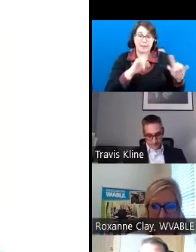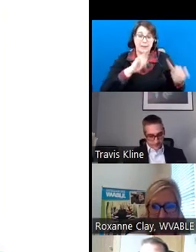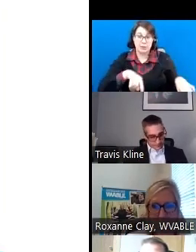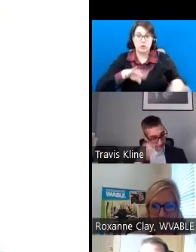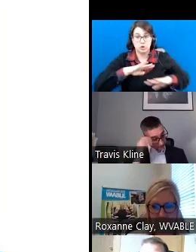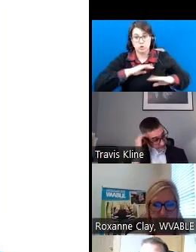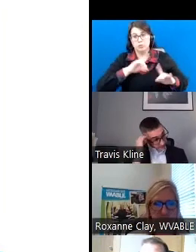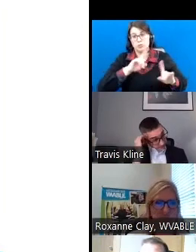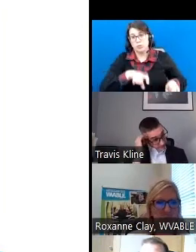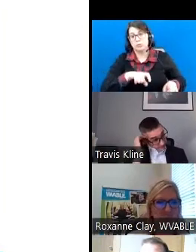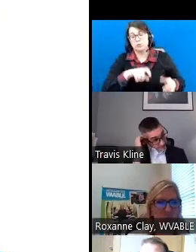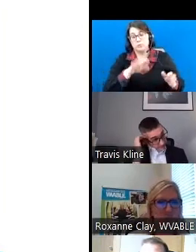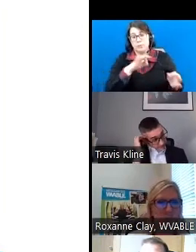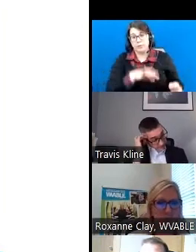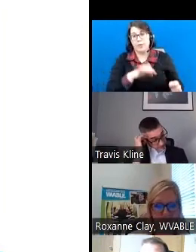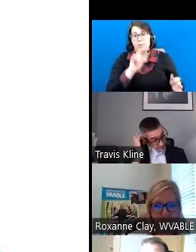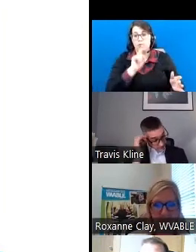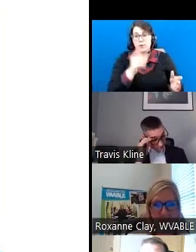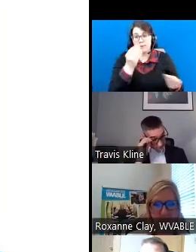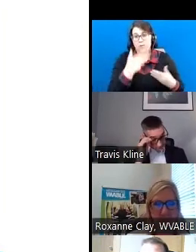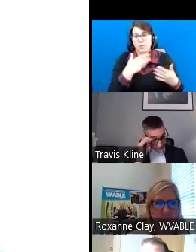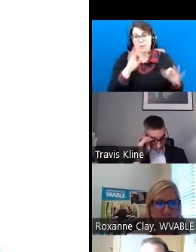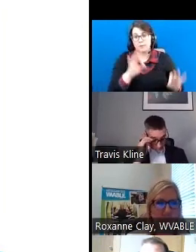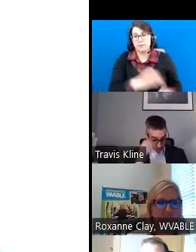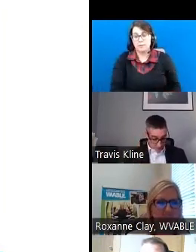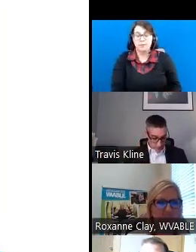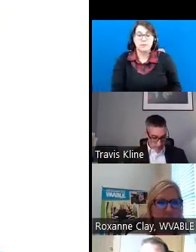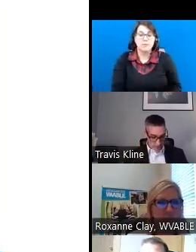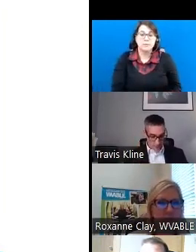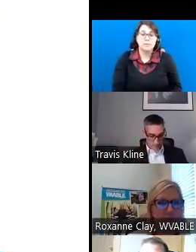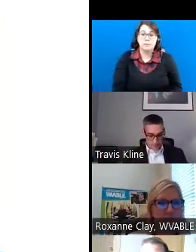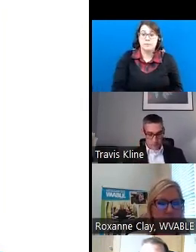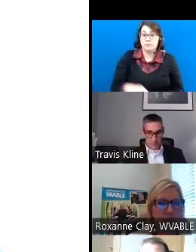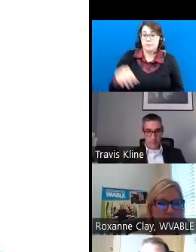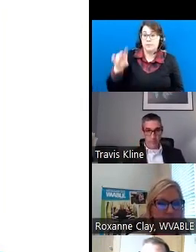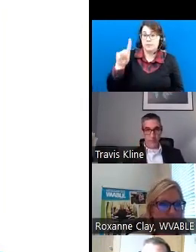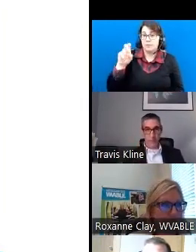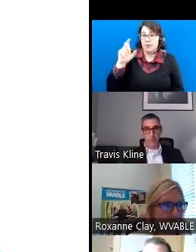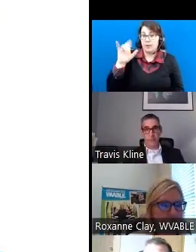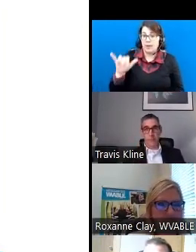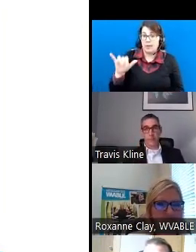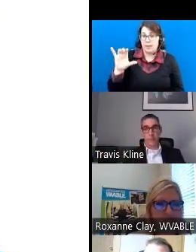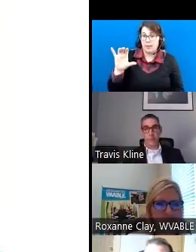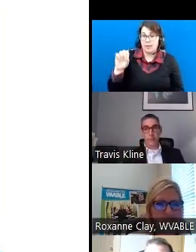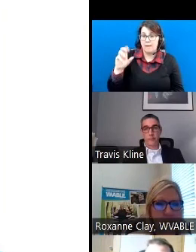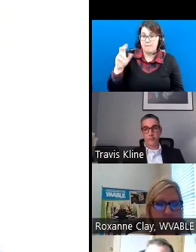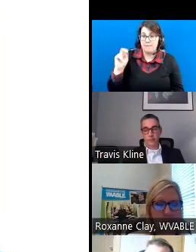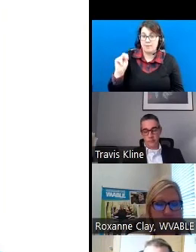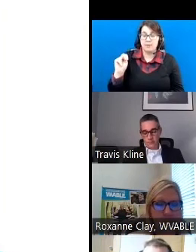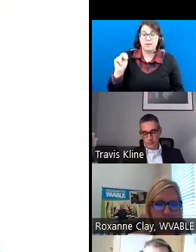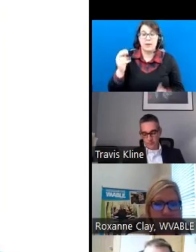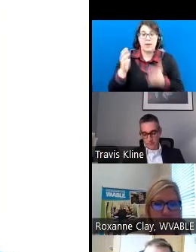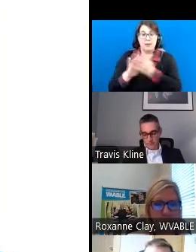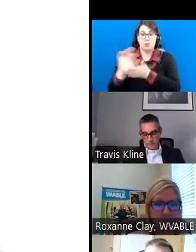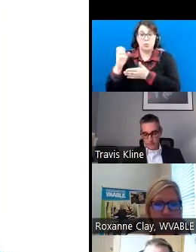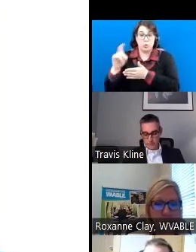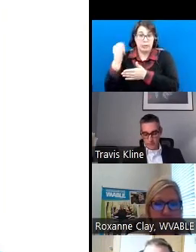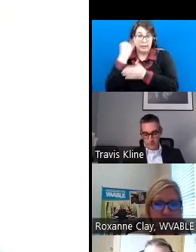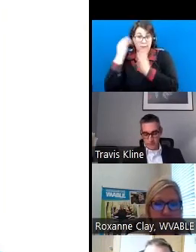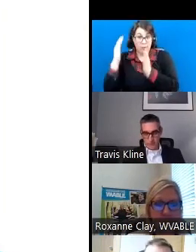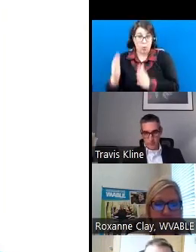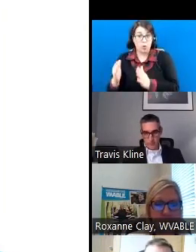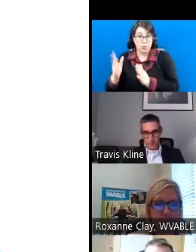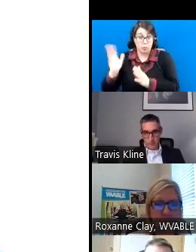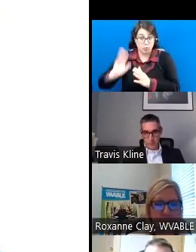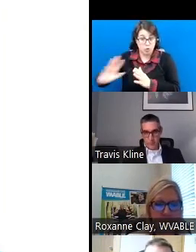question perfectly. This has been very informative. Kelly Coffin asked Richard, if an individual has previously